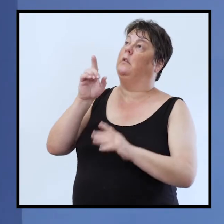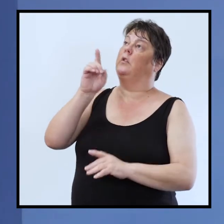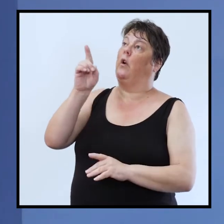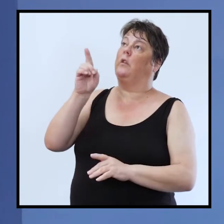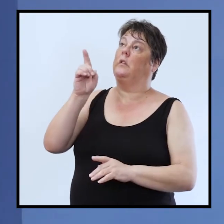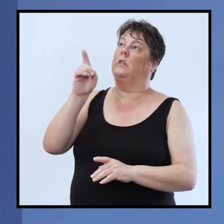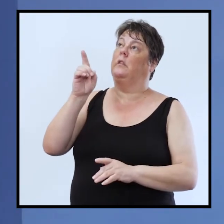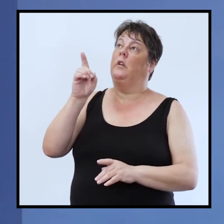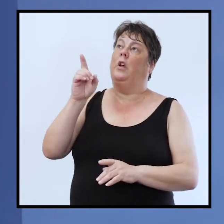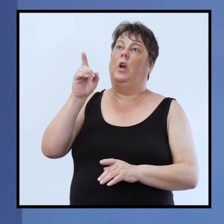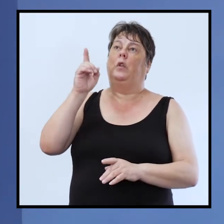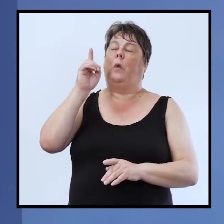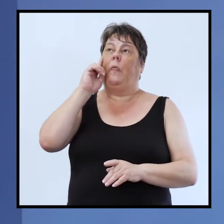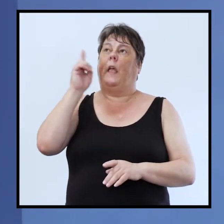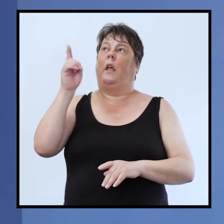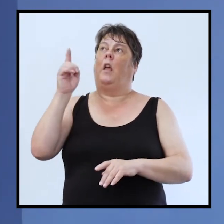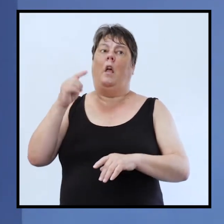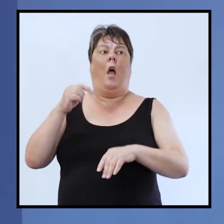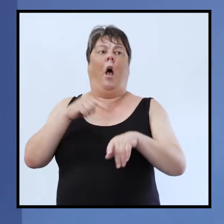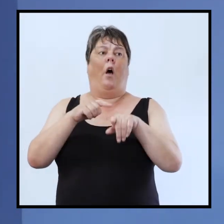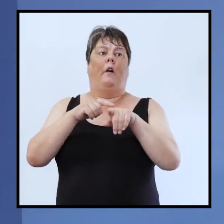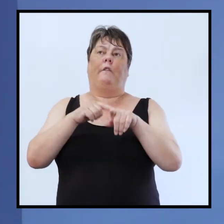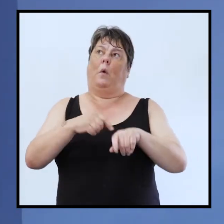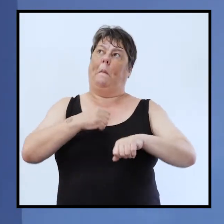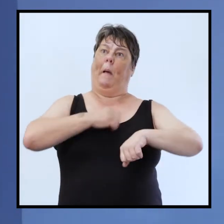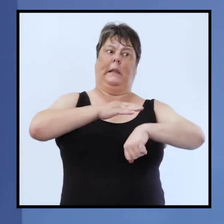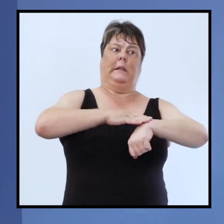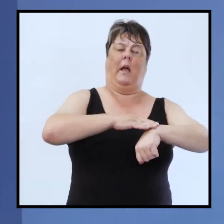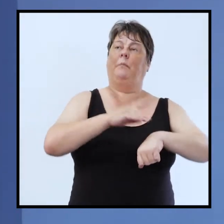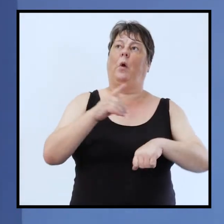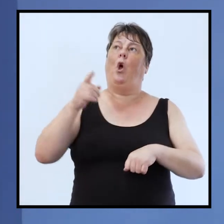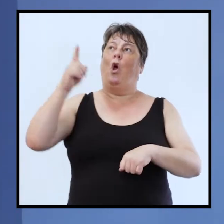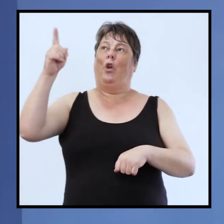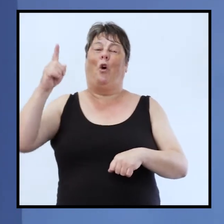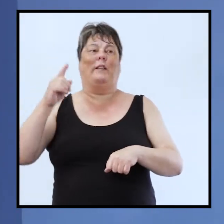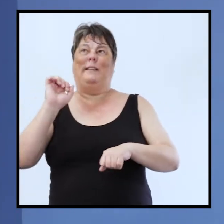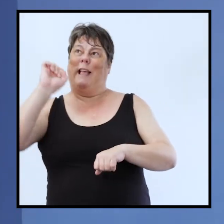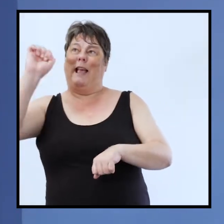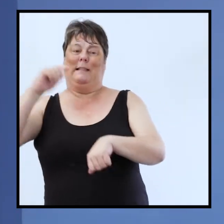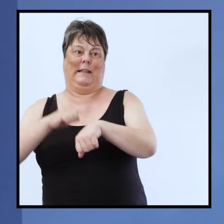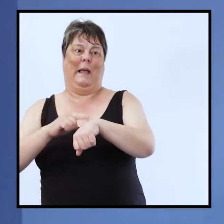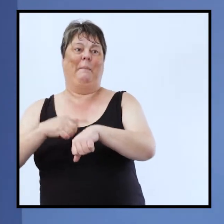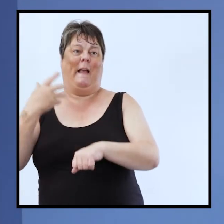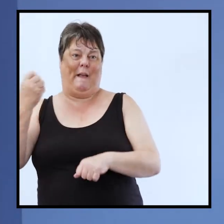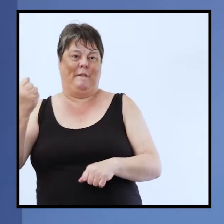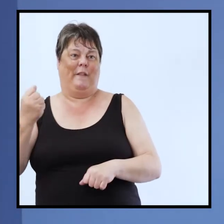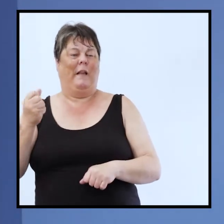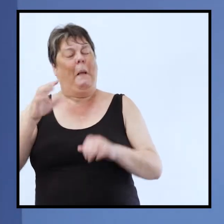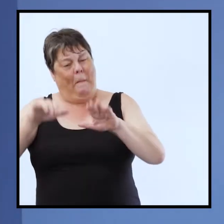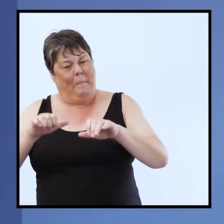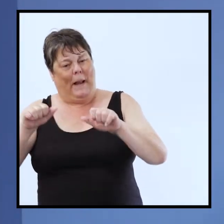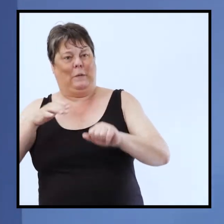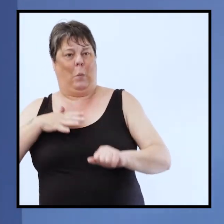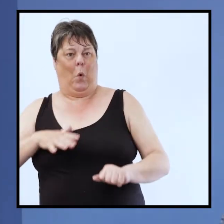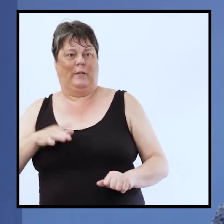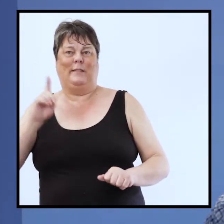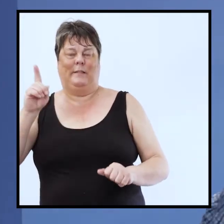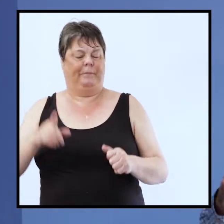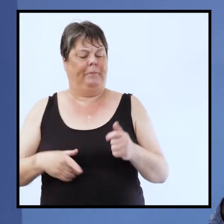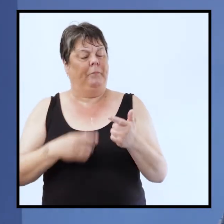don't think that god's gonna fit him with your timetable but he wants to bless he wants to bless okay let's have a look at the woman the woman who's healed